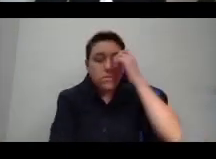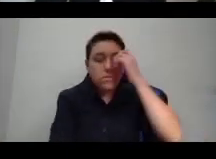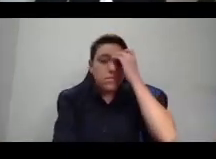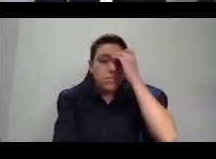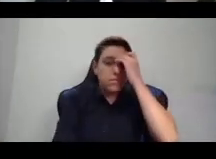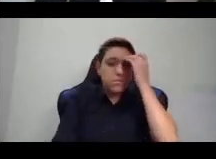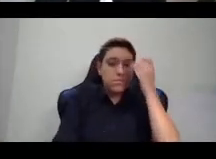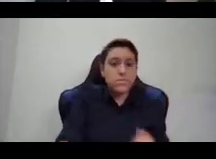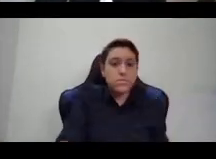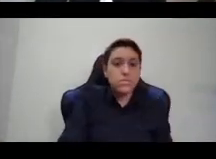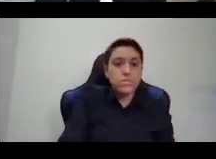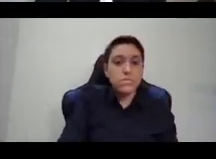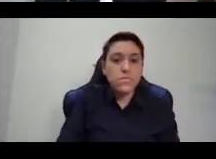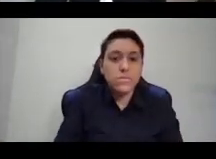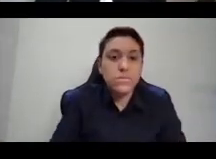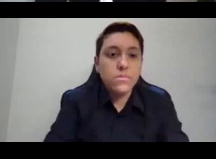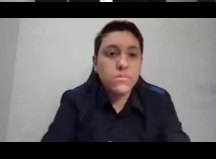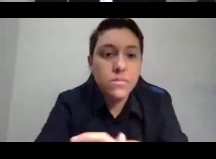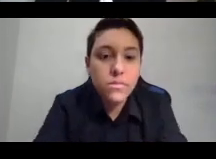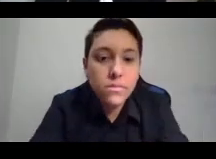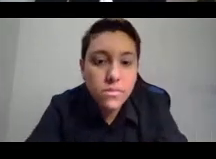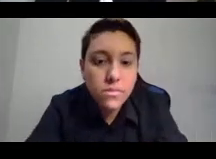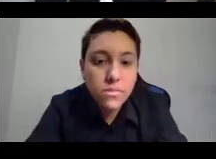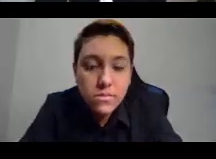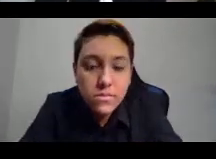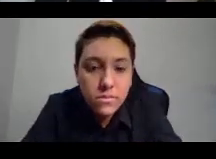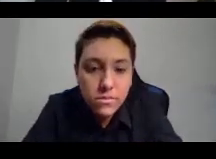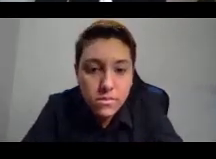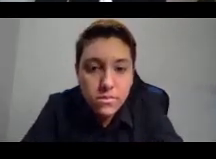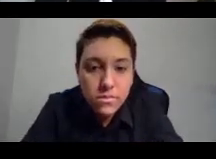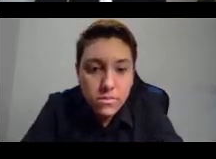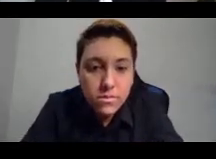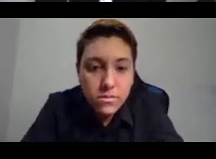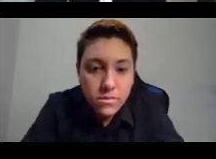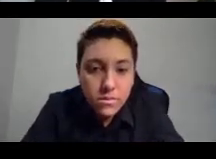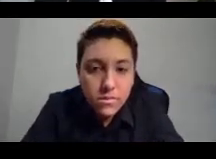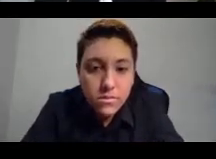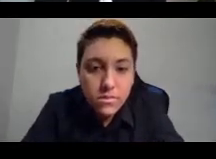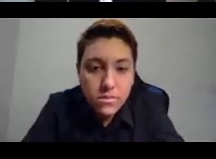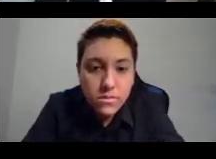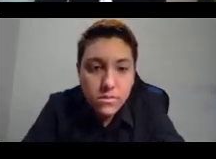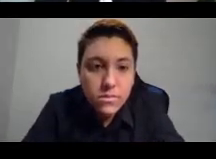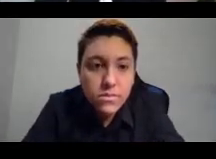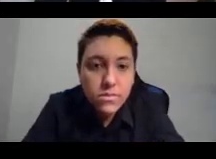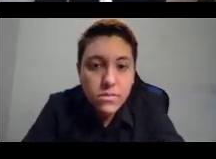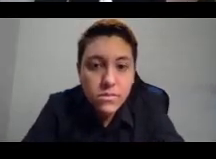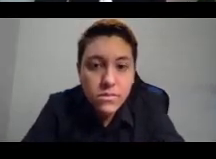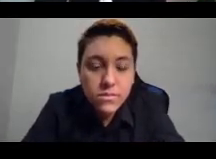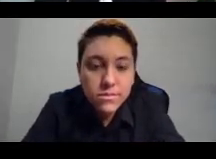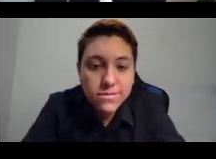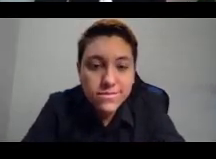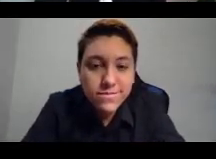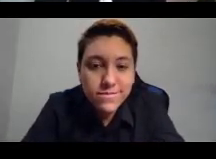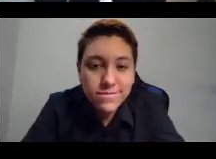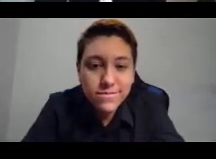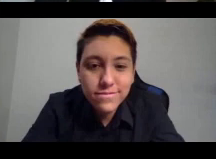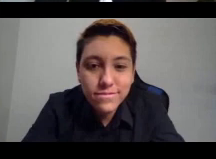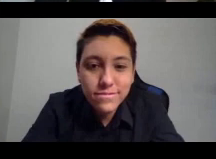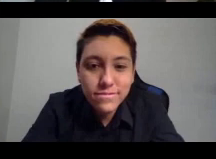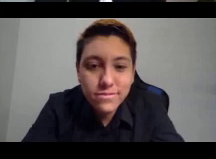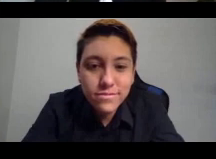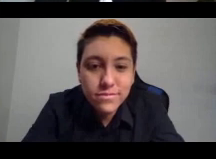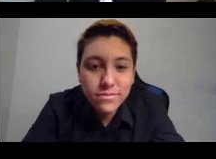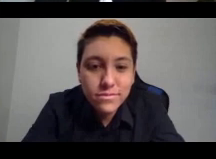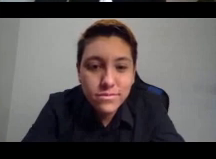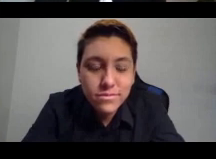and indeed, that is how we consider food. Food has a culture. It has history. It has stories.